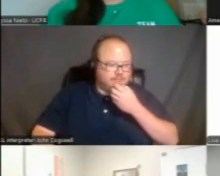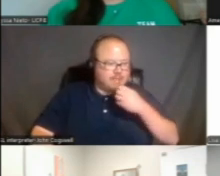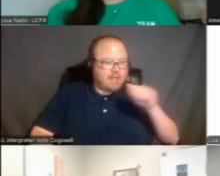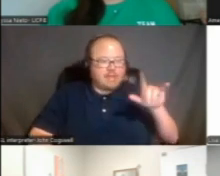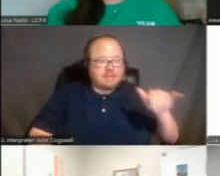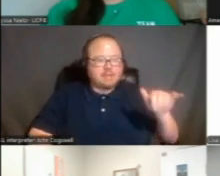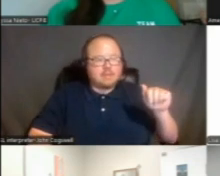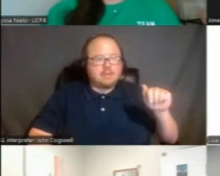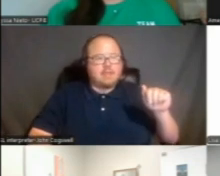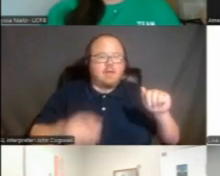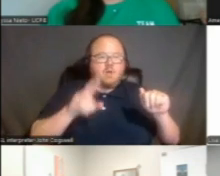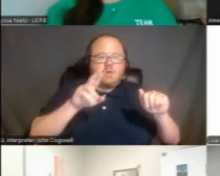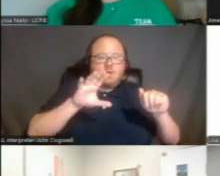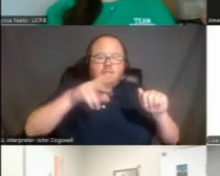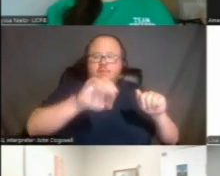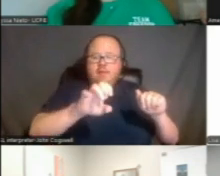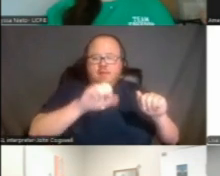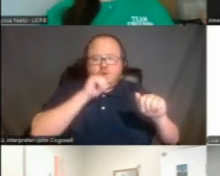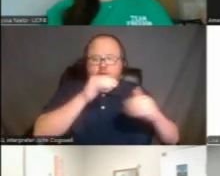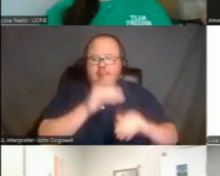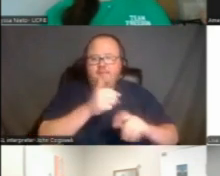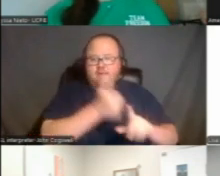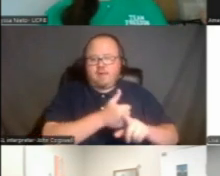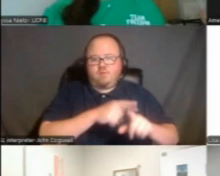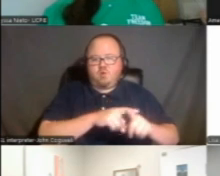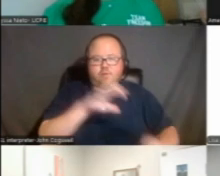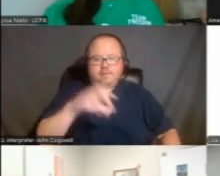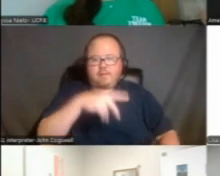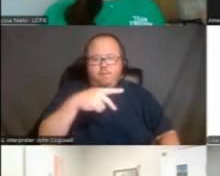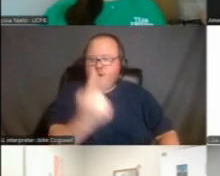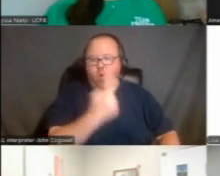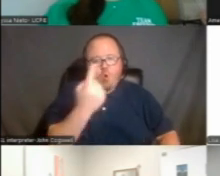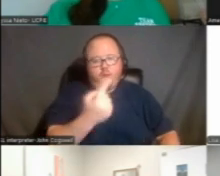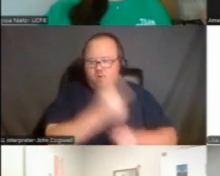UCPIE does not just limit themselves to cerebral palsy, correct?